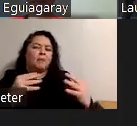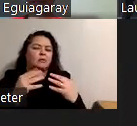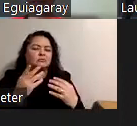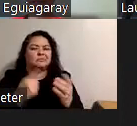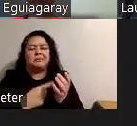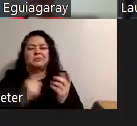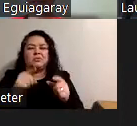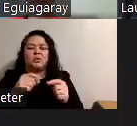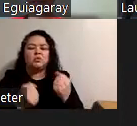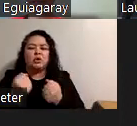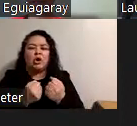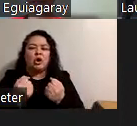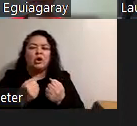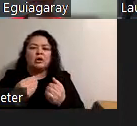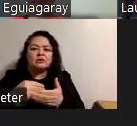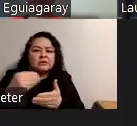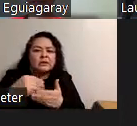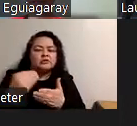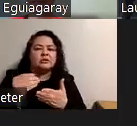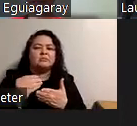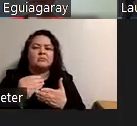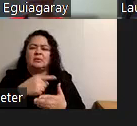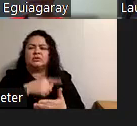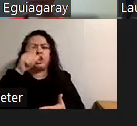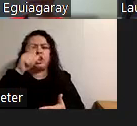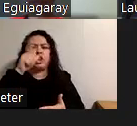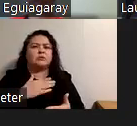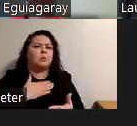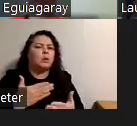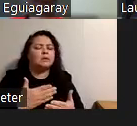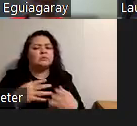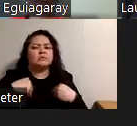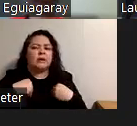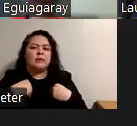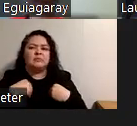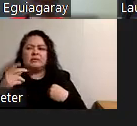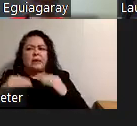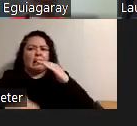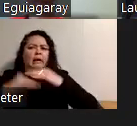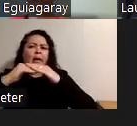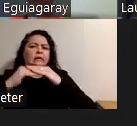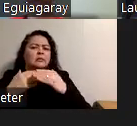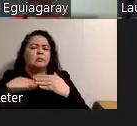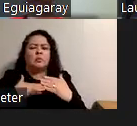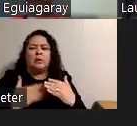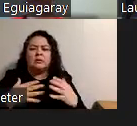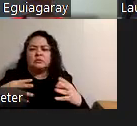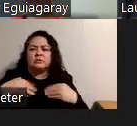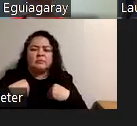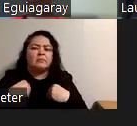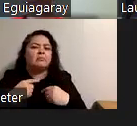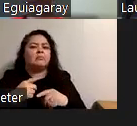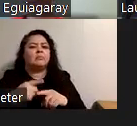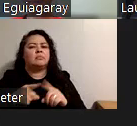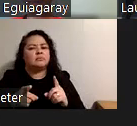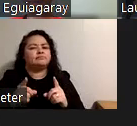car dealership and you're like this is the lowest i'm willing to go this is the highest i'm willing to go um you don't i would